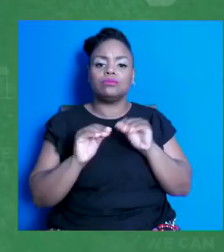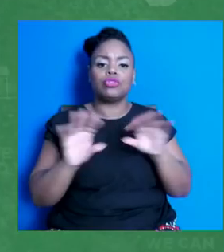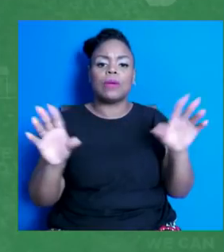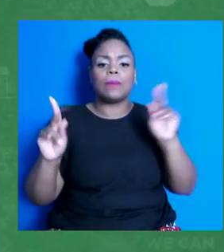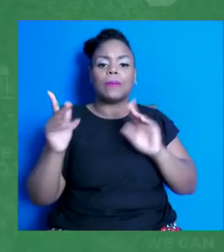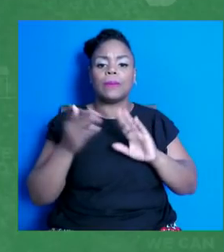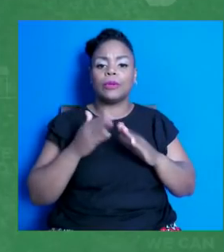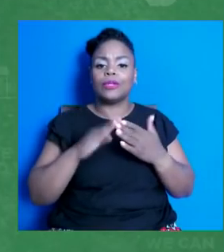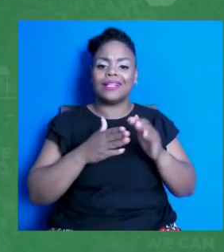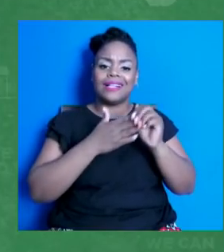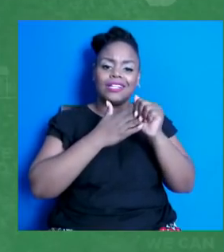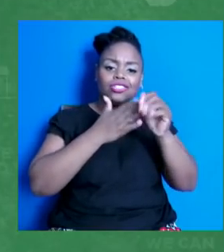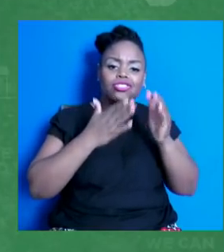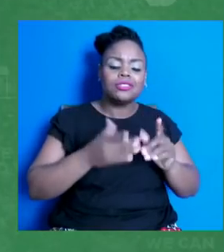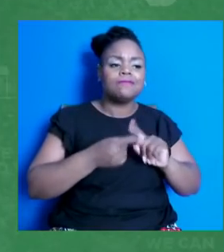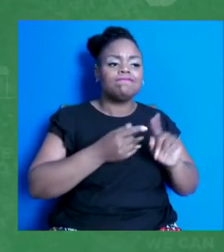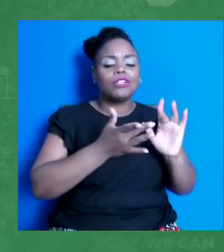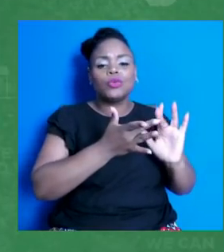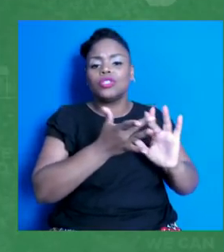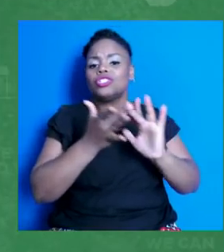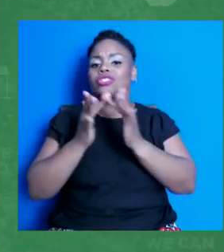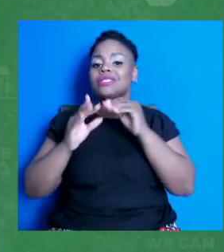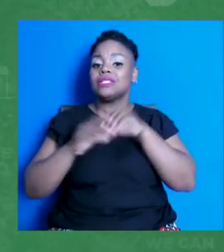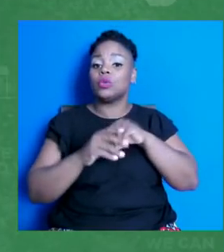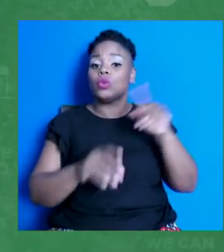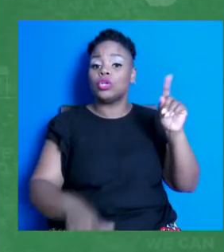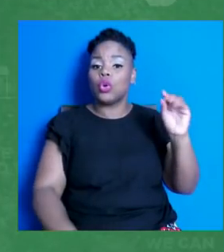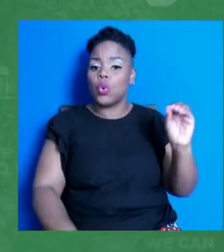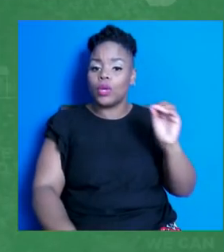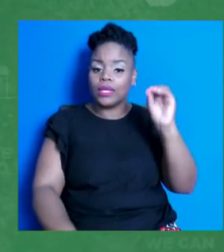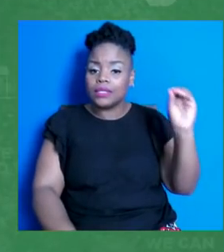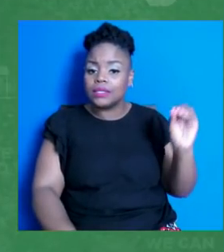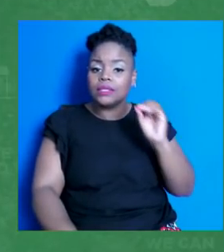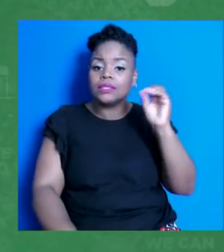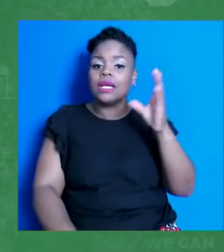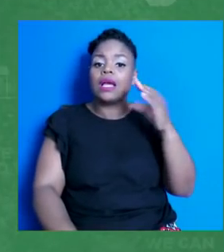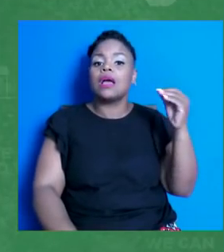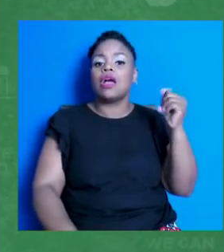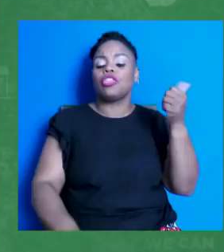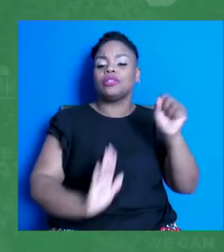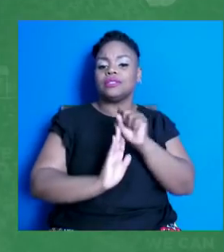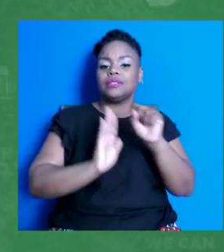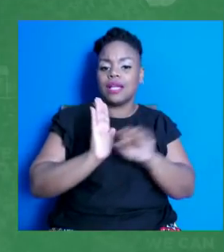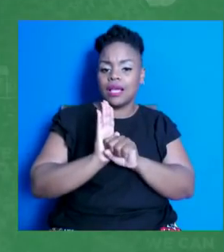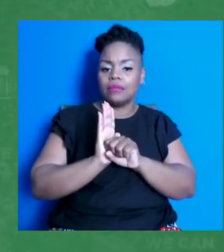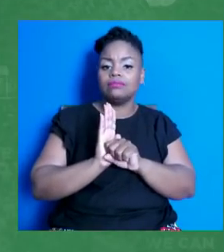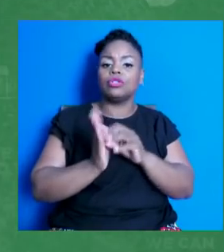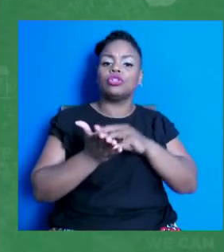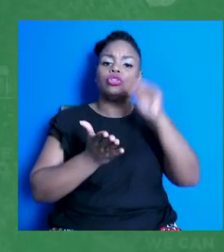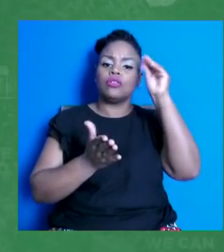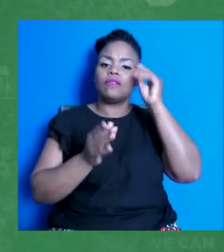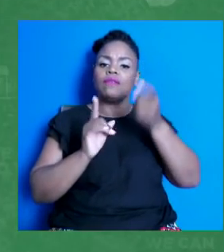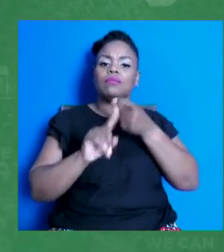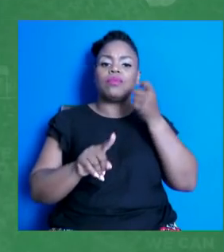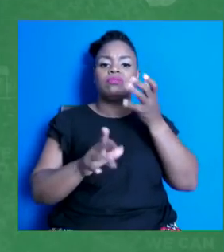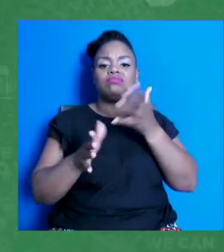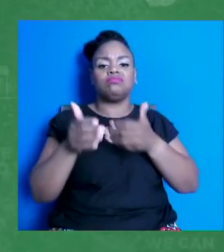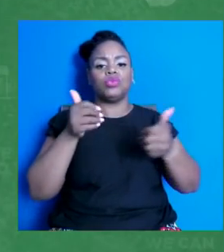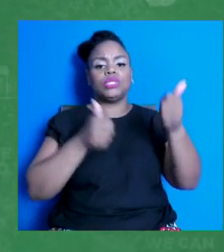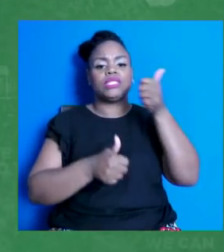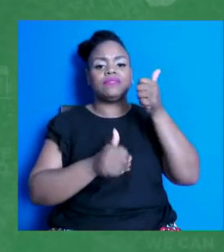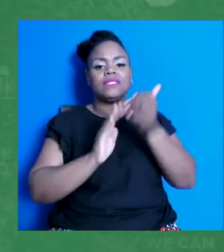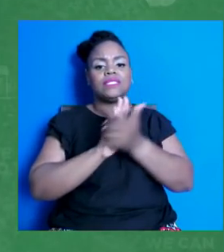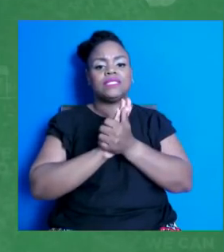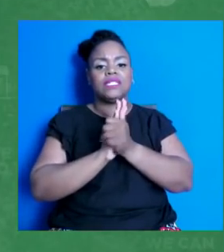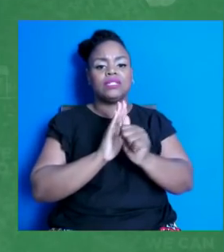Oregon and in other states. Additionally, learning from experts and these community leaders are providing us with the proper tools to